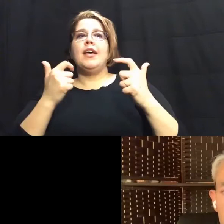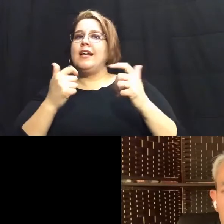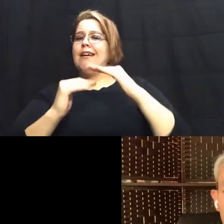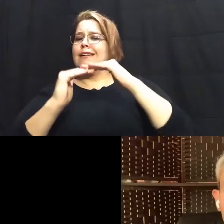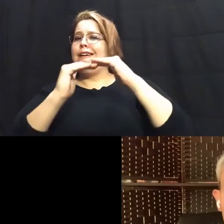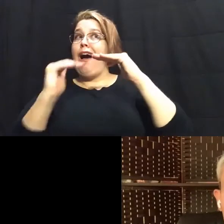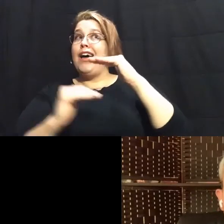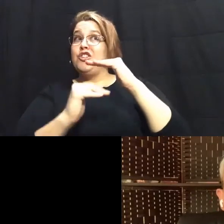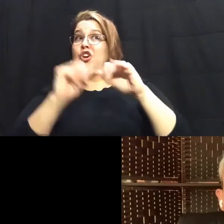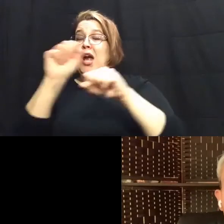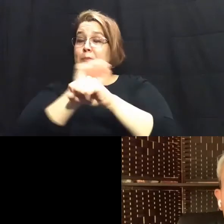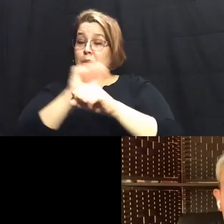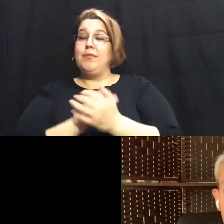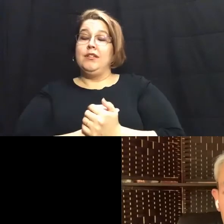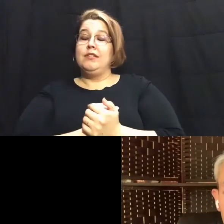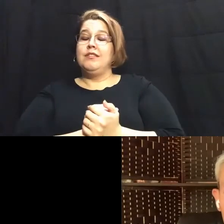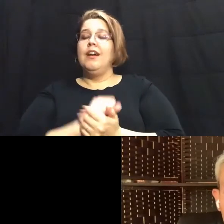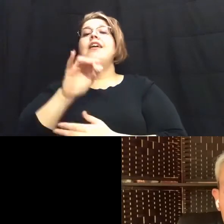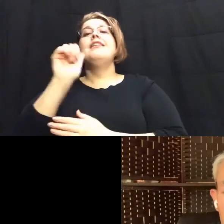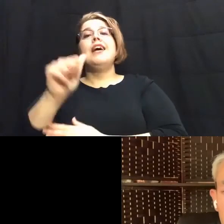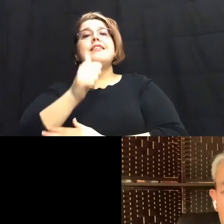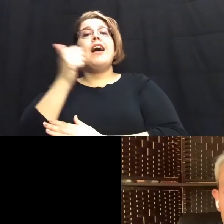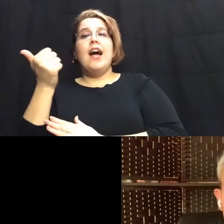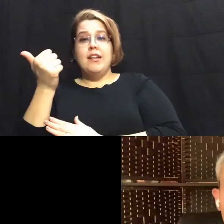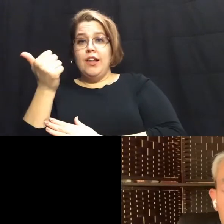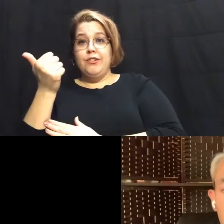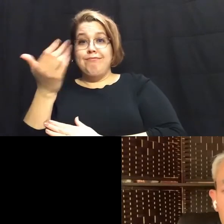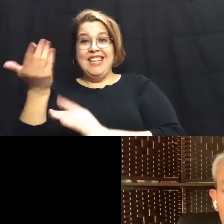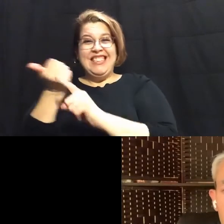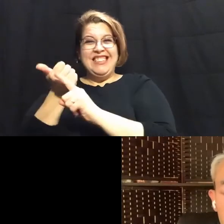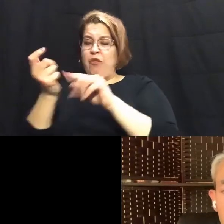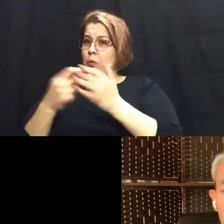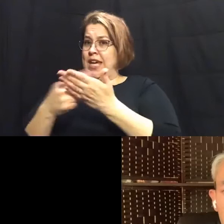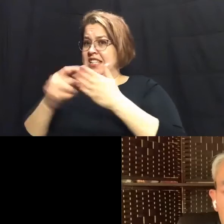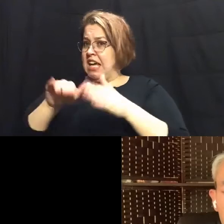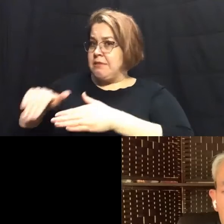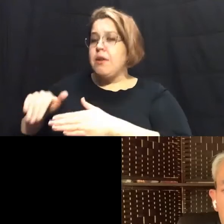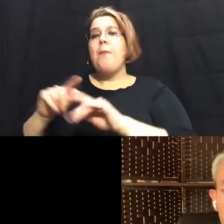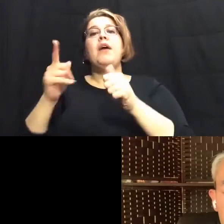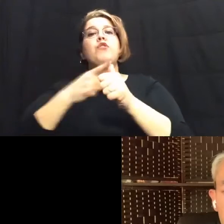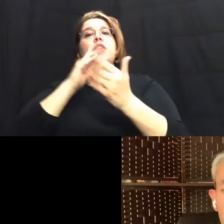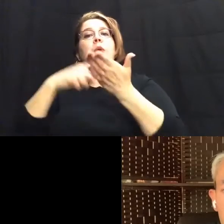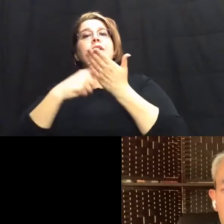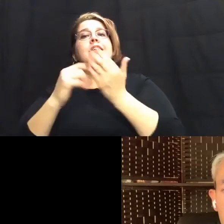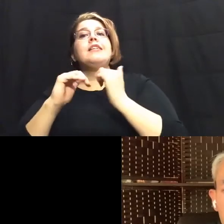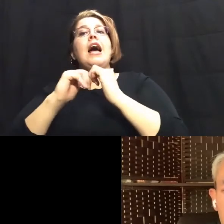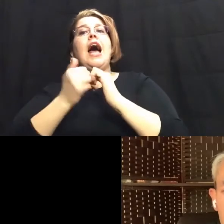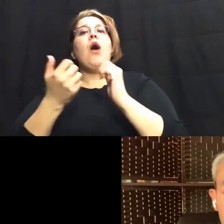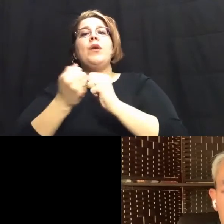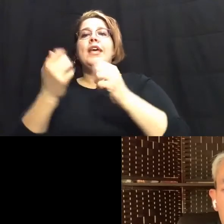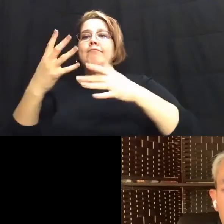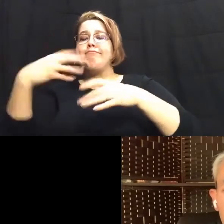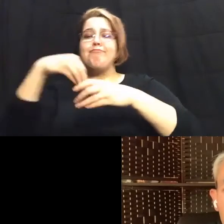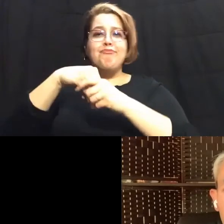here in san antonio and that is another uh form in of itself that we can talk about but let me talk about um how we can intervene and the